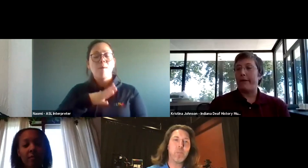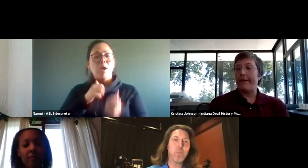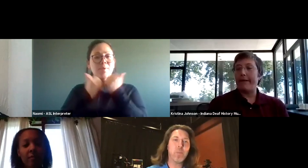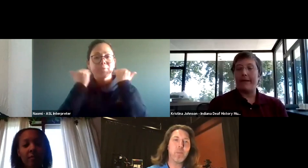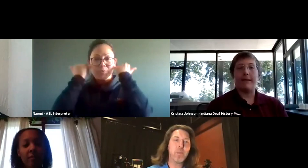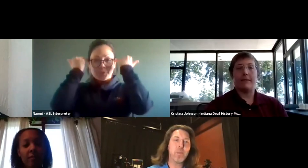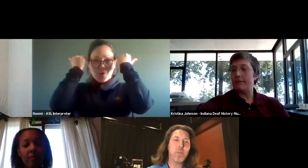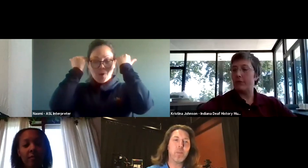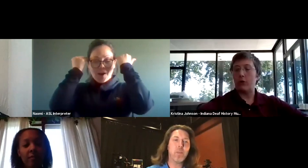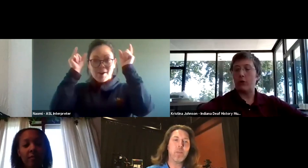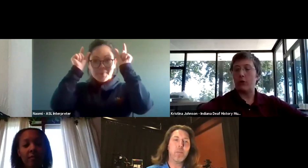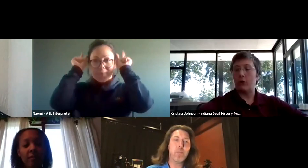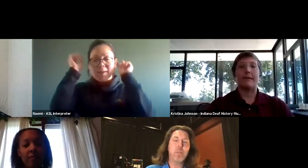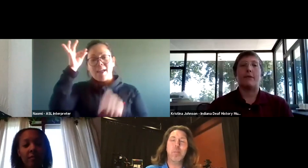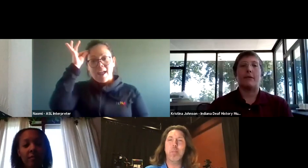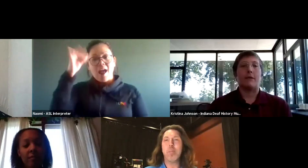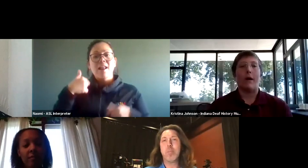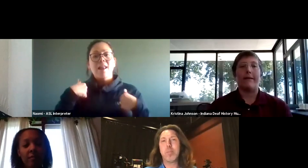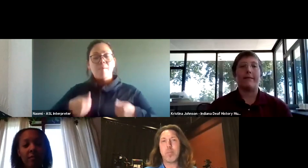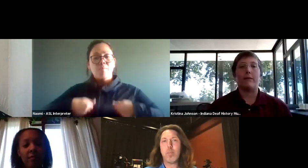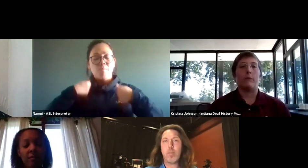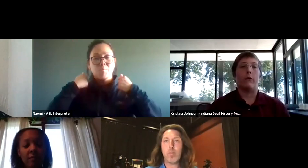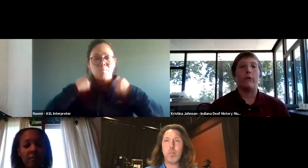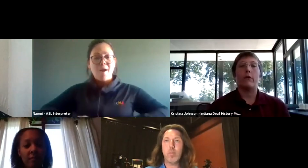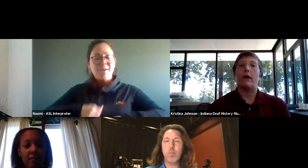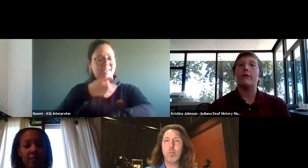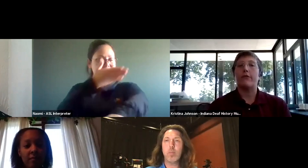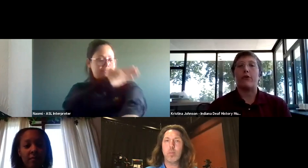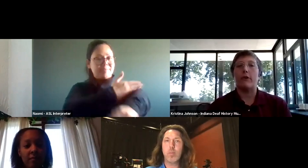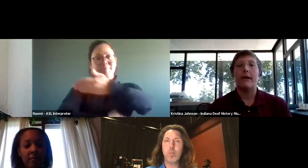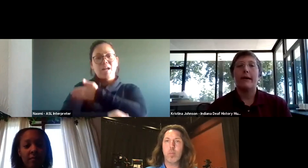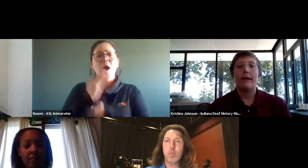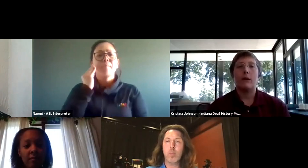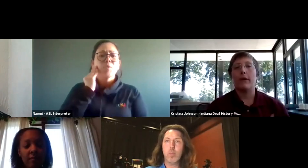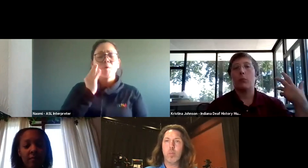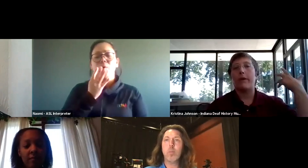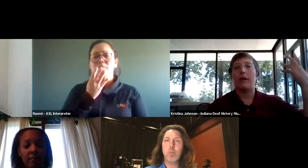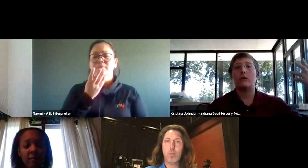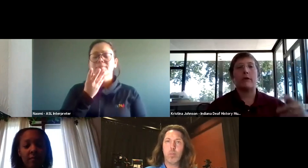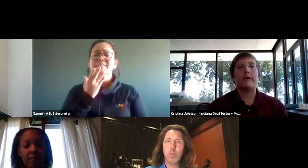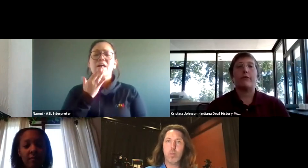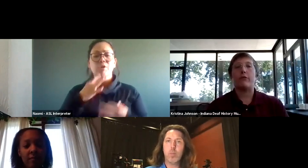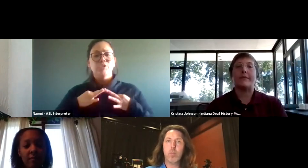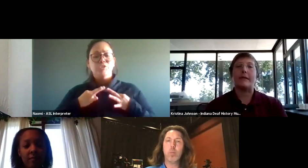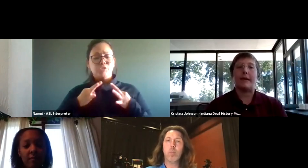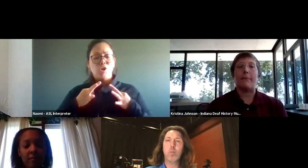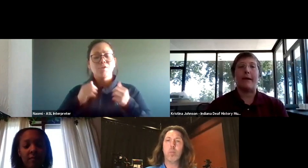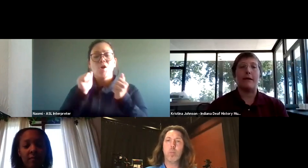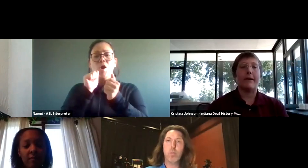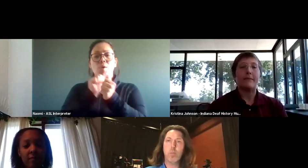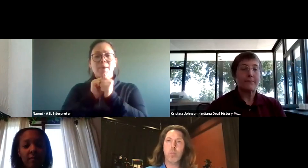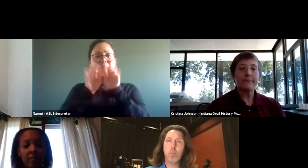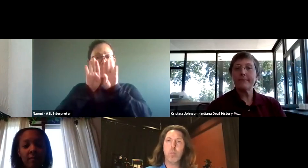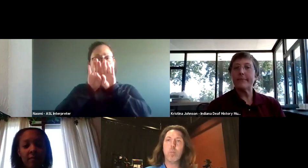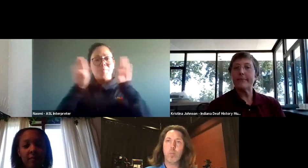and wearing a short sleeve, wine or maroon colored shirt with windows and trees